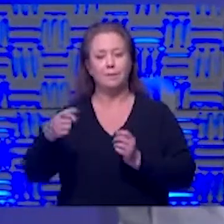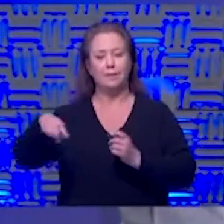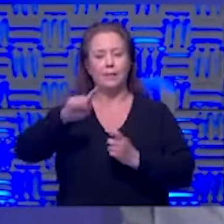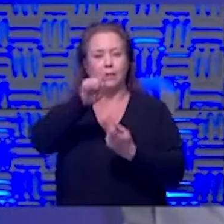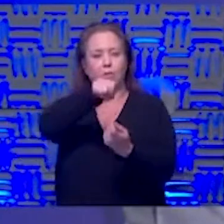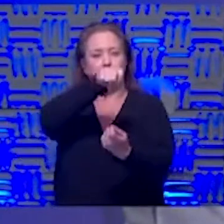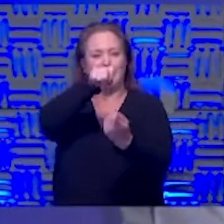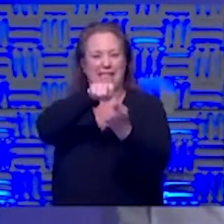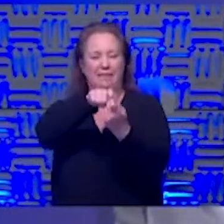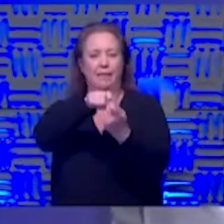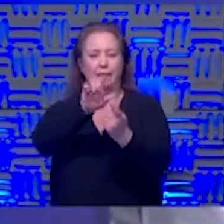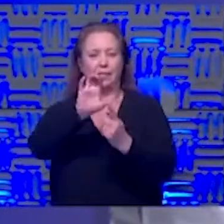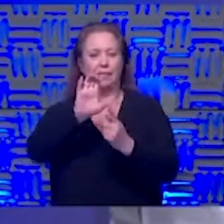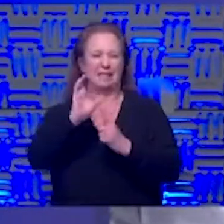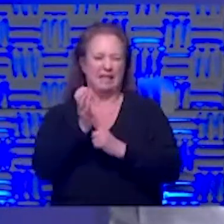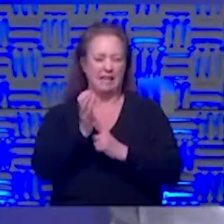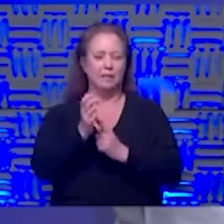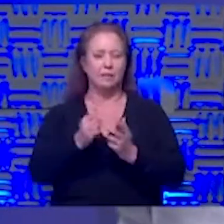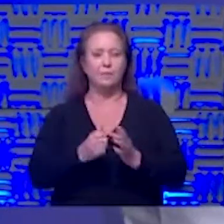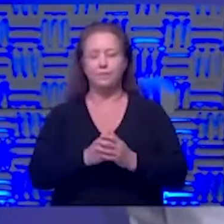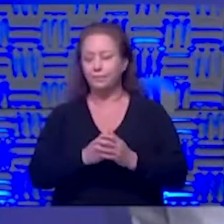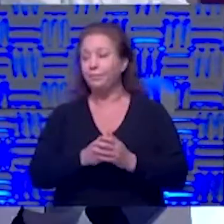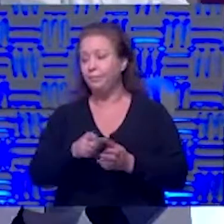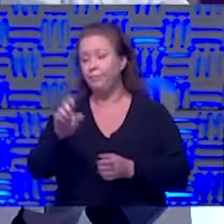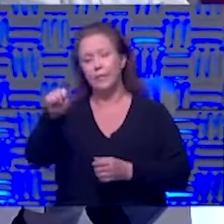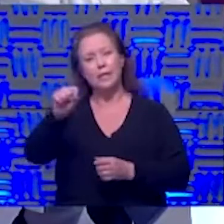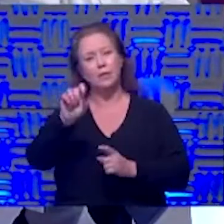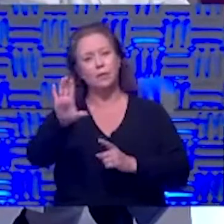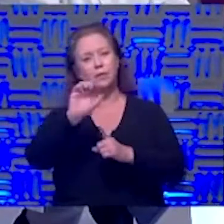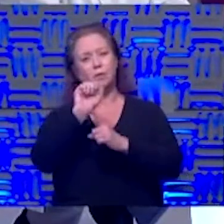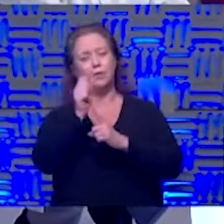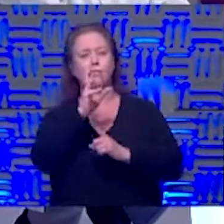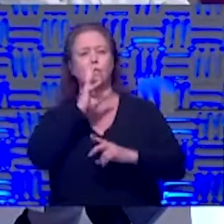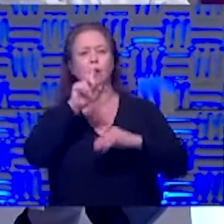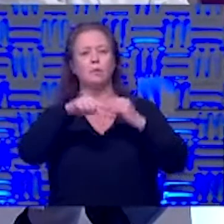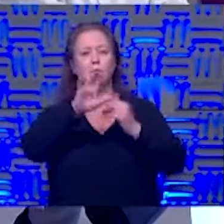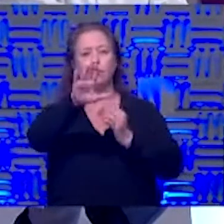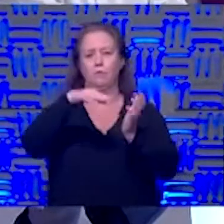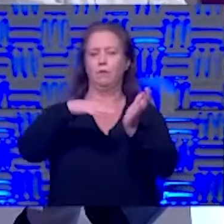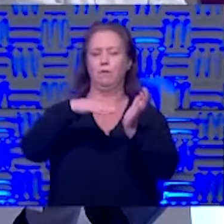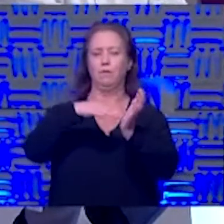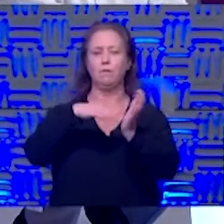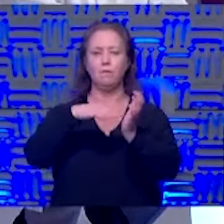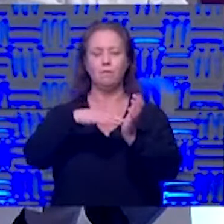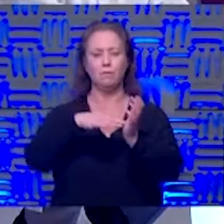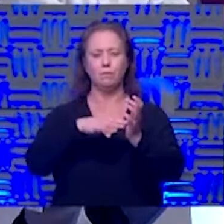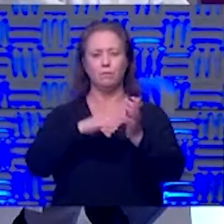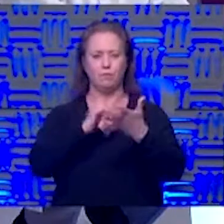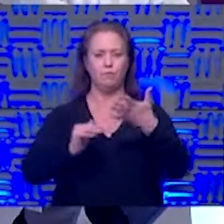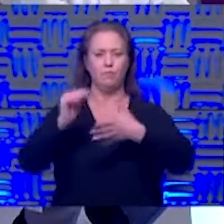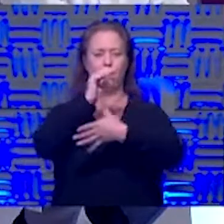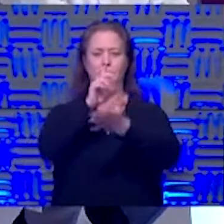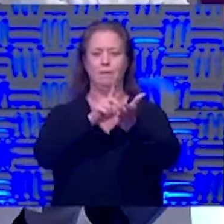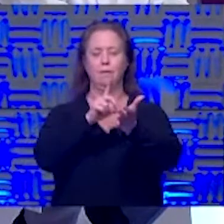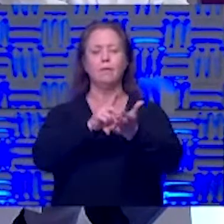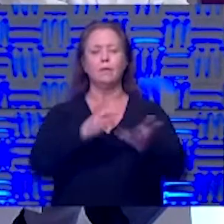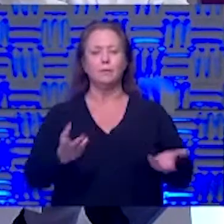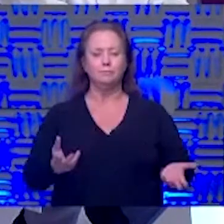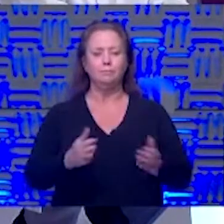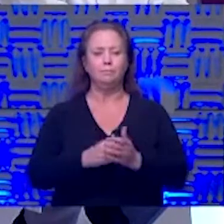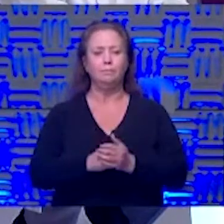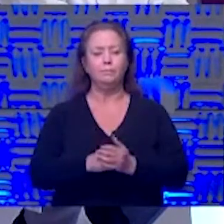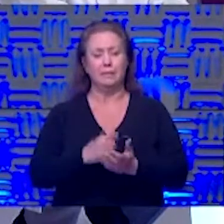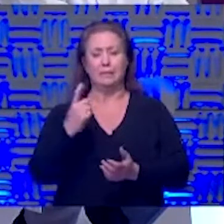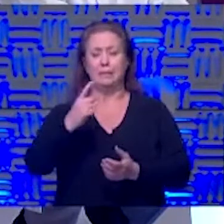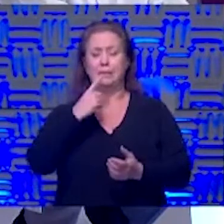specific cases and everybody i think in those cases you really have to talk to your primary care physician because there's so many things we don't understand about that so if